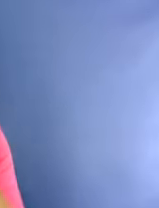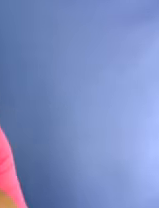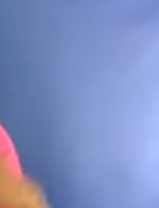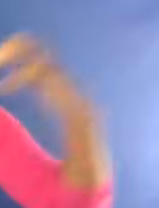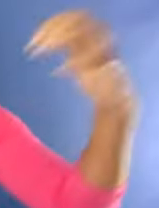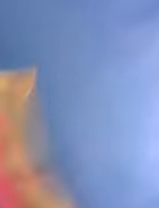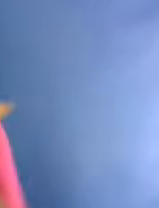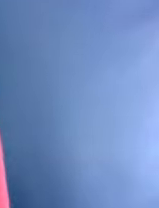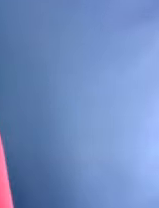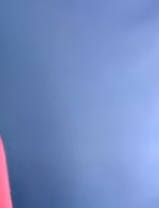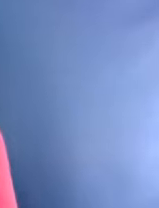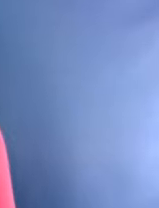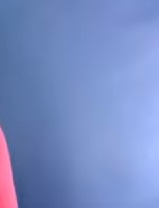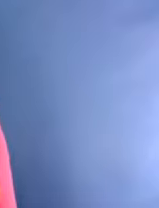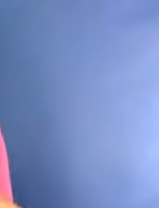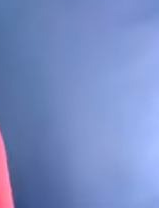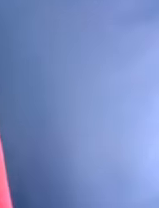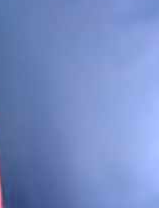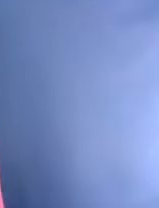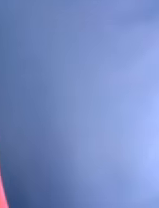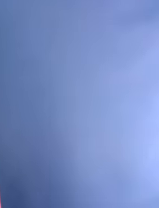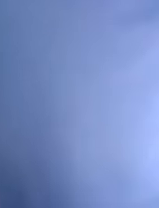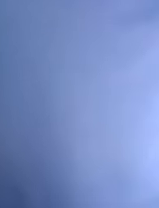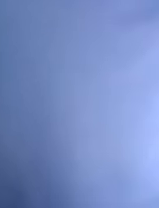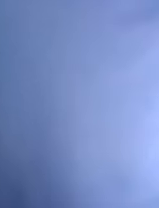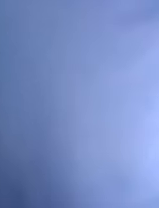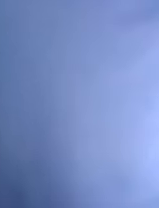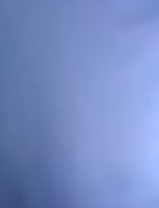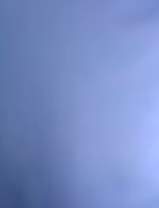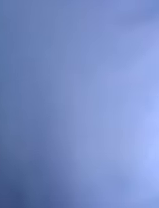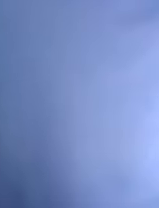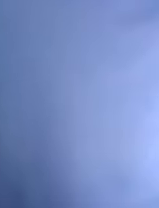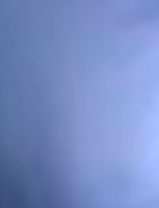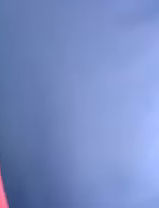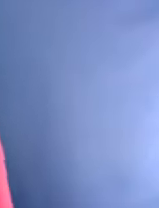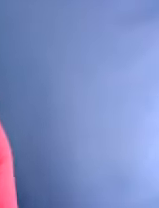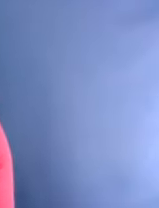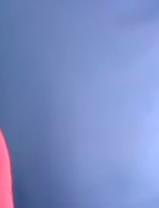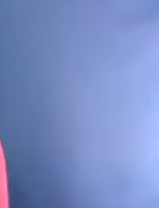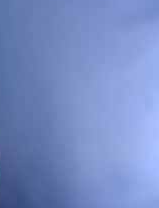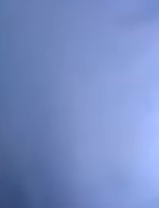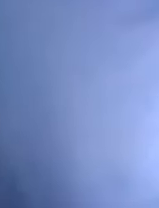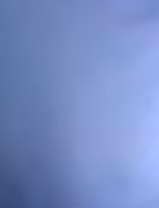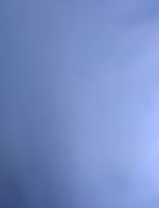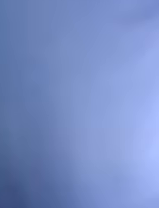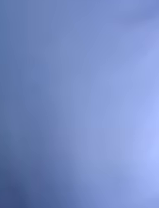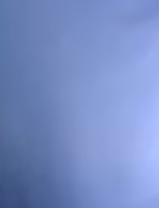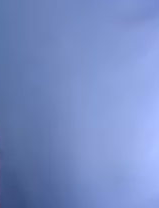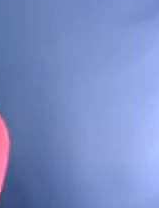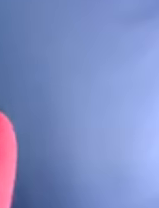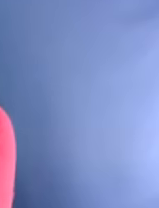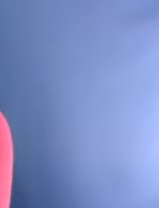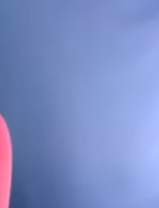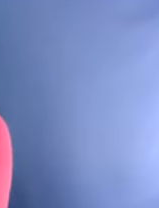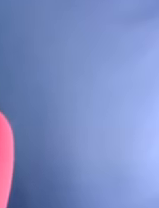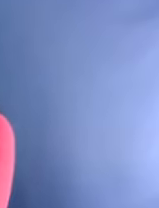in the domestic abuse chapter on faith and spiritual abuse. The work which coalition contributed in the responses given to